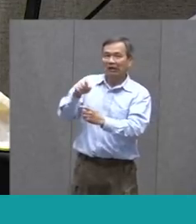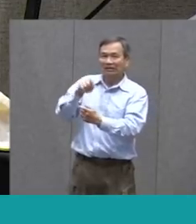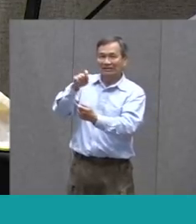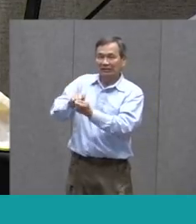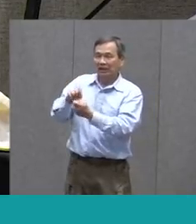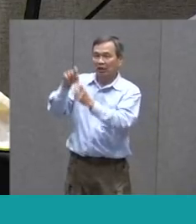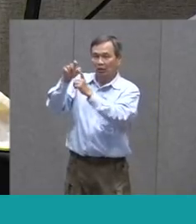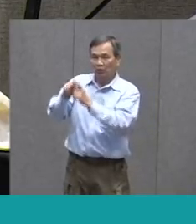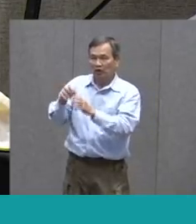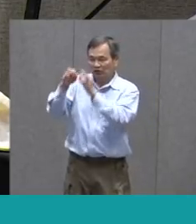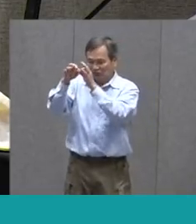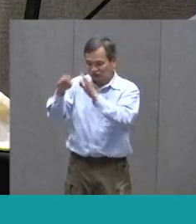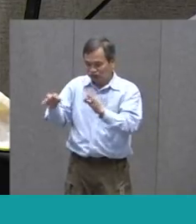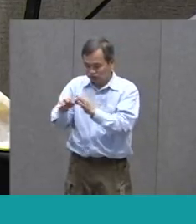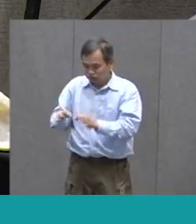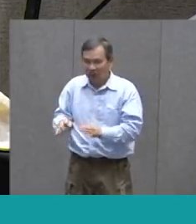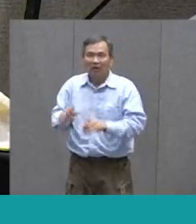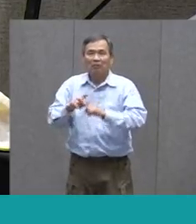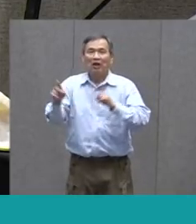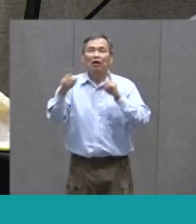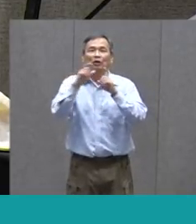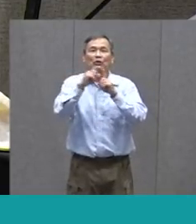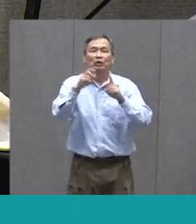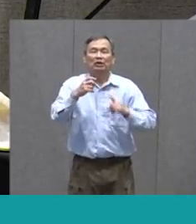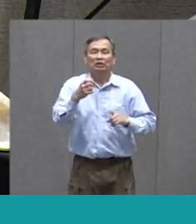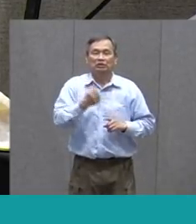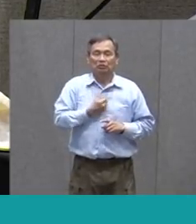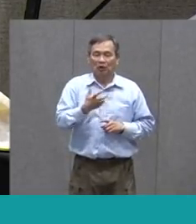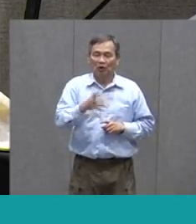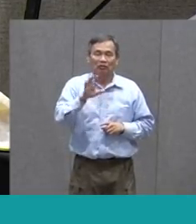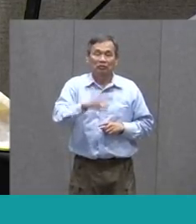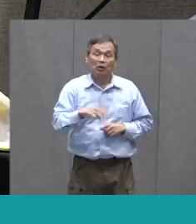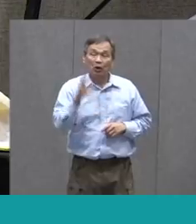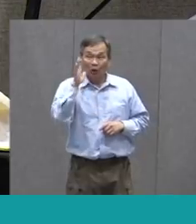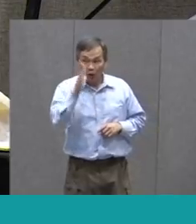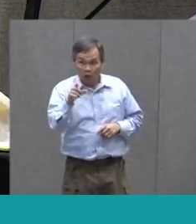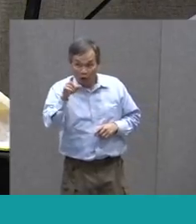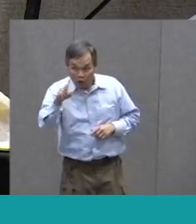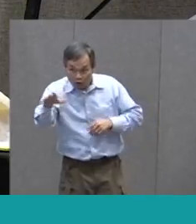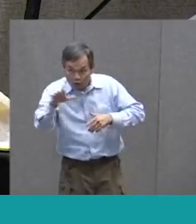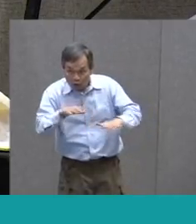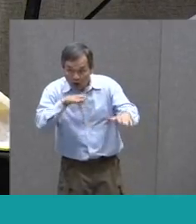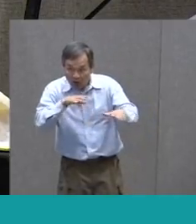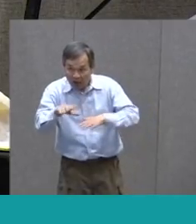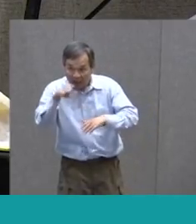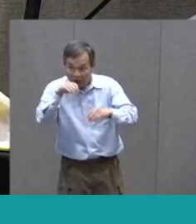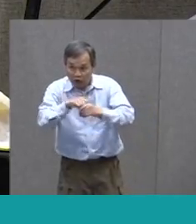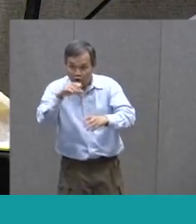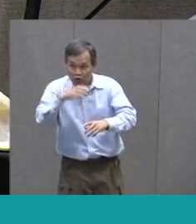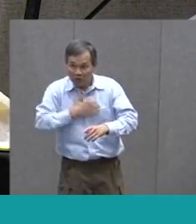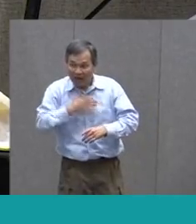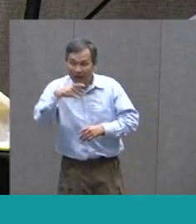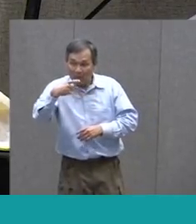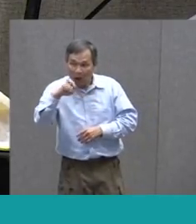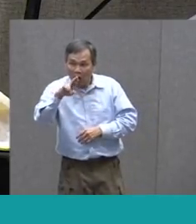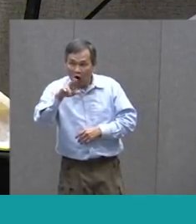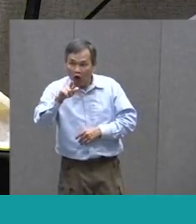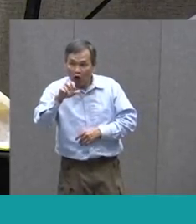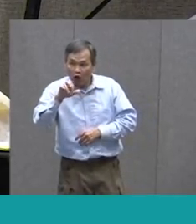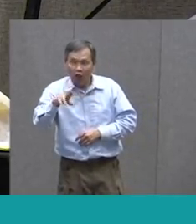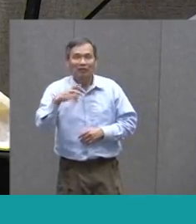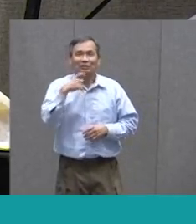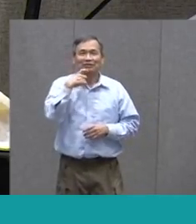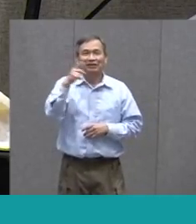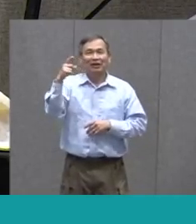words to the poem start Will you walk into my parlor Said the spider to the fly And there's songs